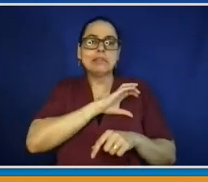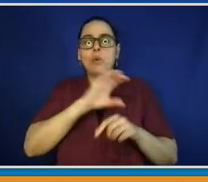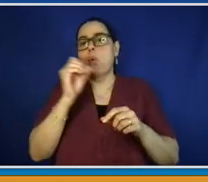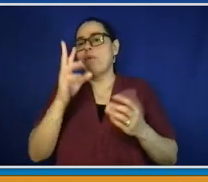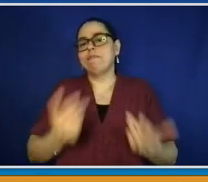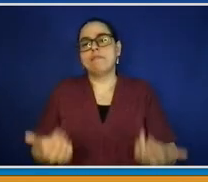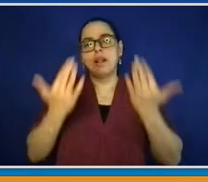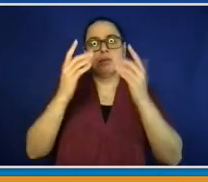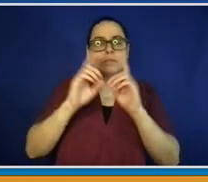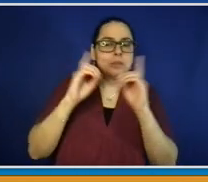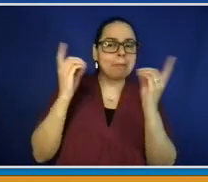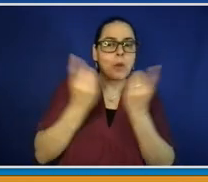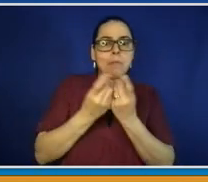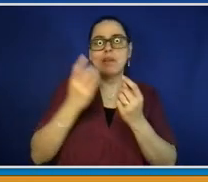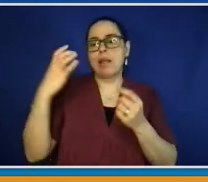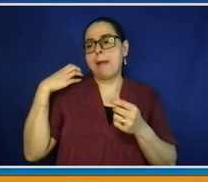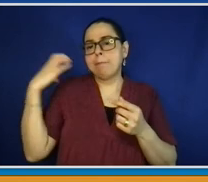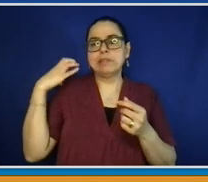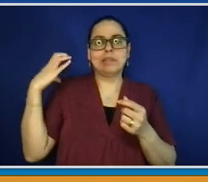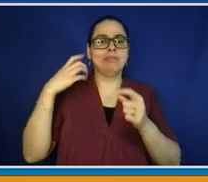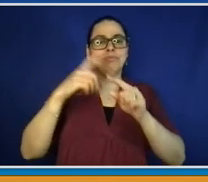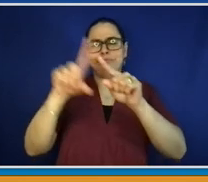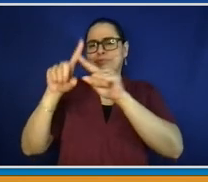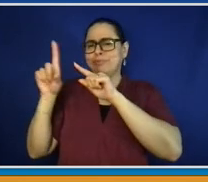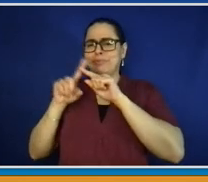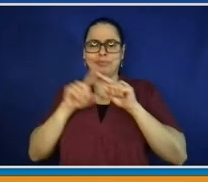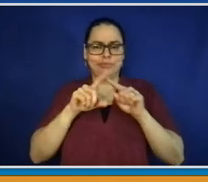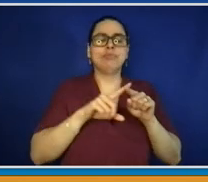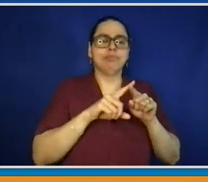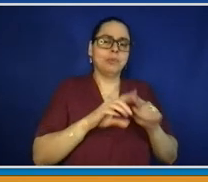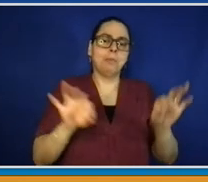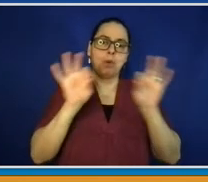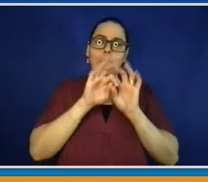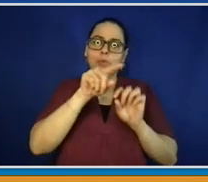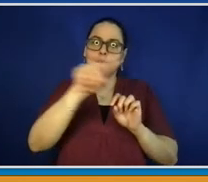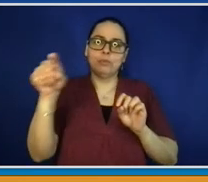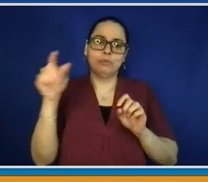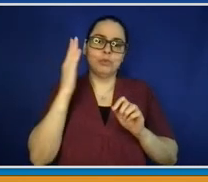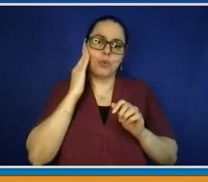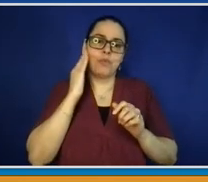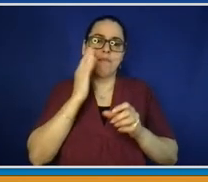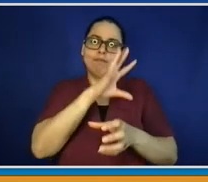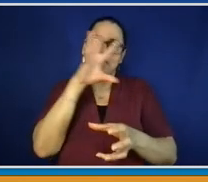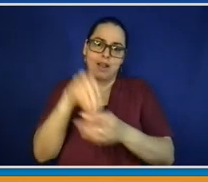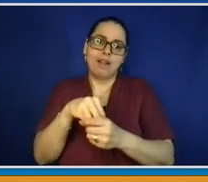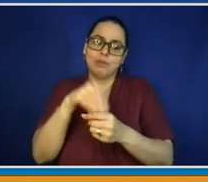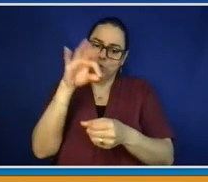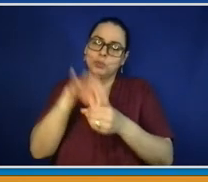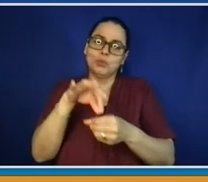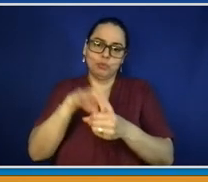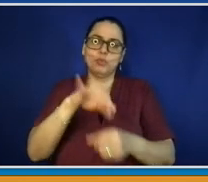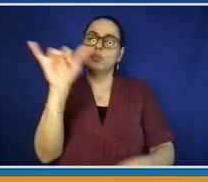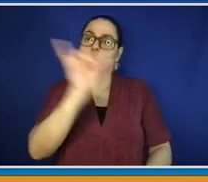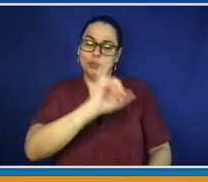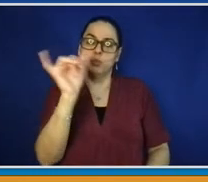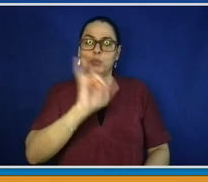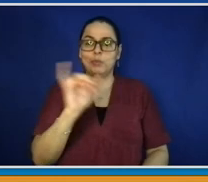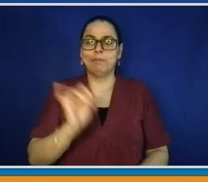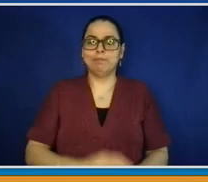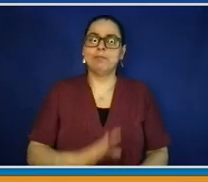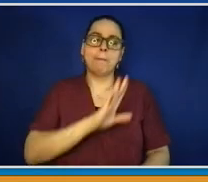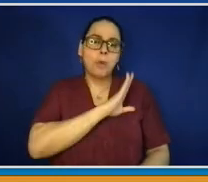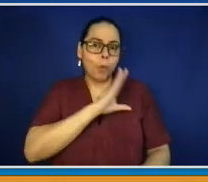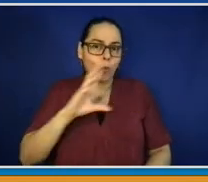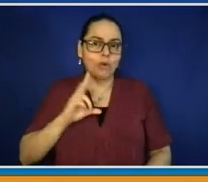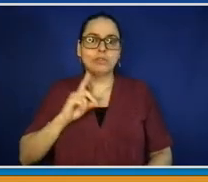a registered member, so you must be a registered Republican to vote in a Republican primary, Democrat, a Democratic primary, conservative, or working families. Those are the four set